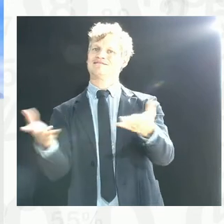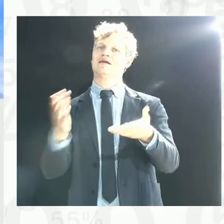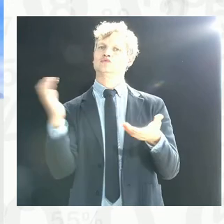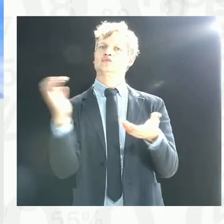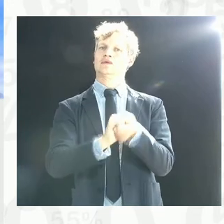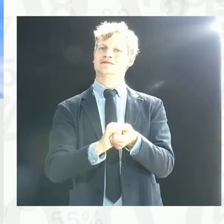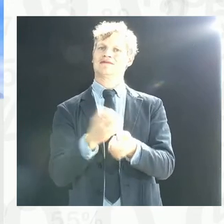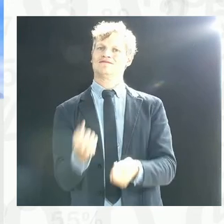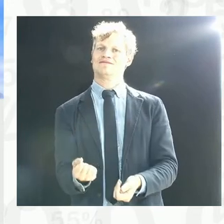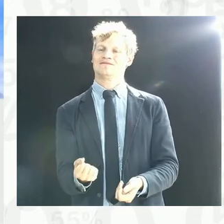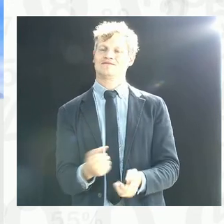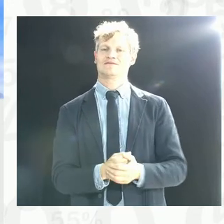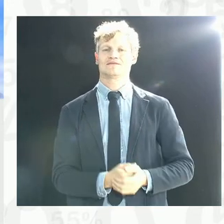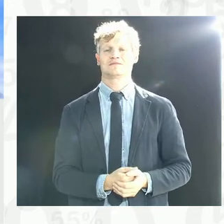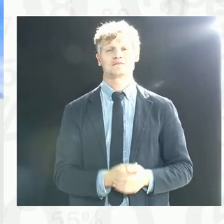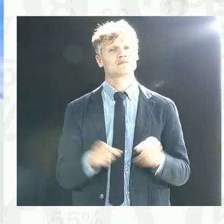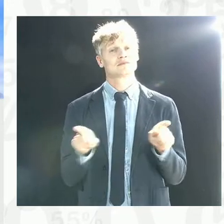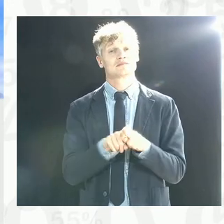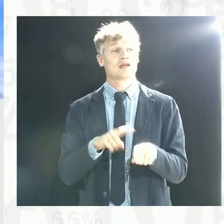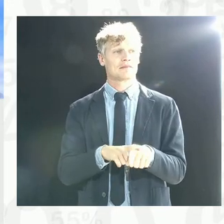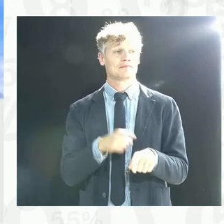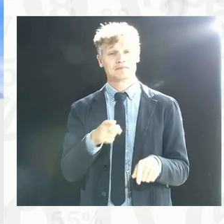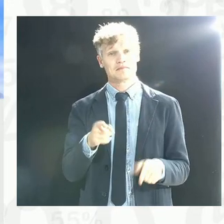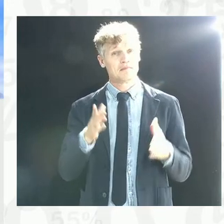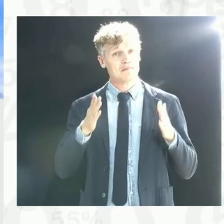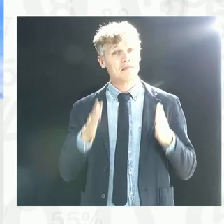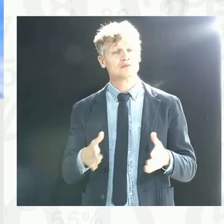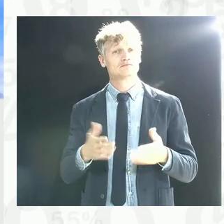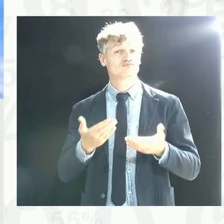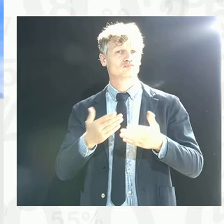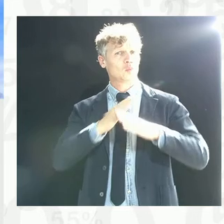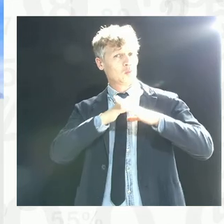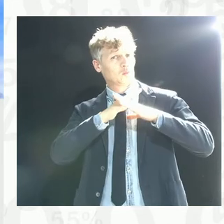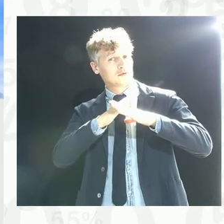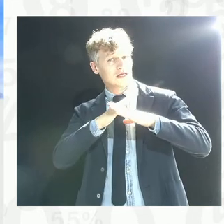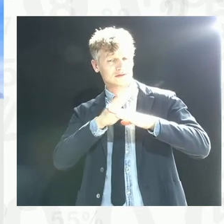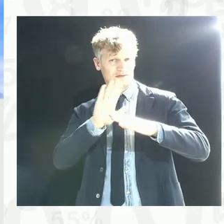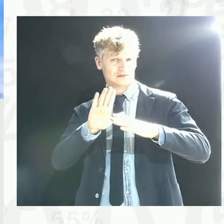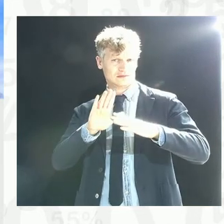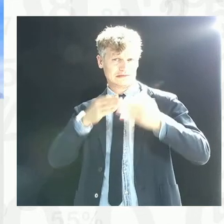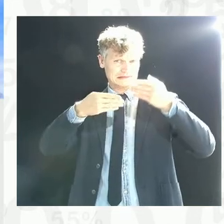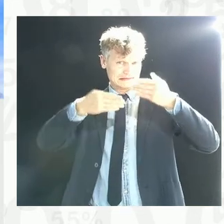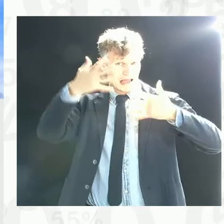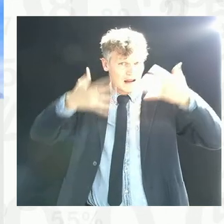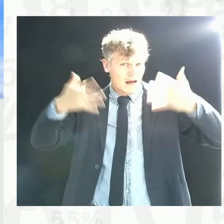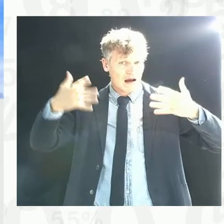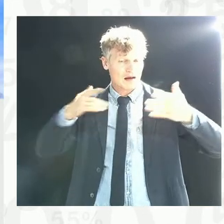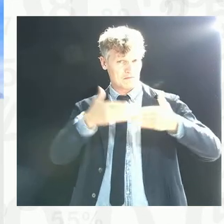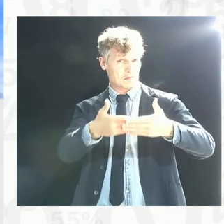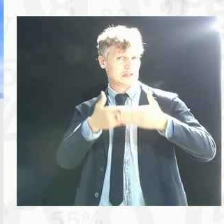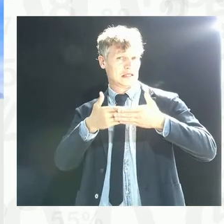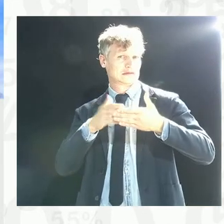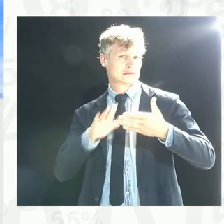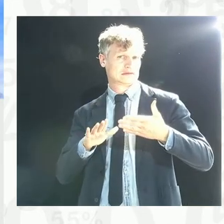much on the need to protect personal data collected for statistics compilation processes. We also have